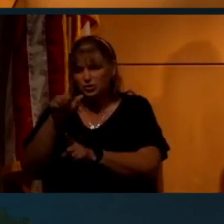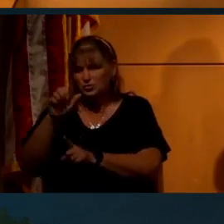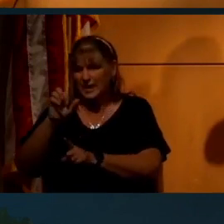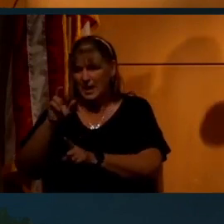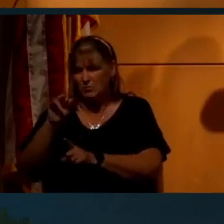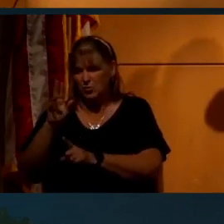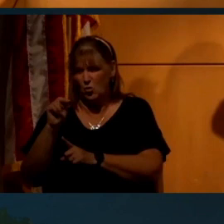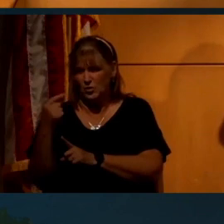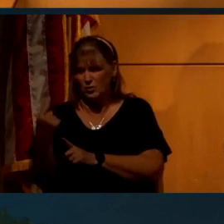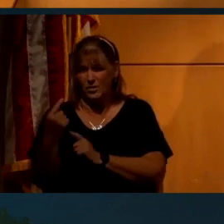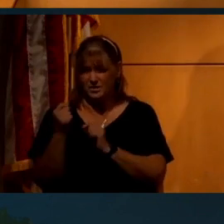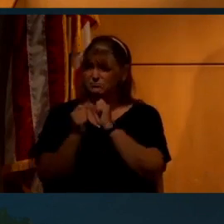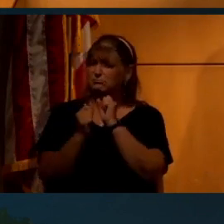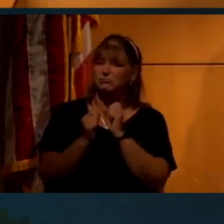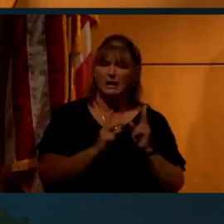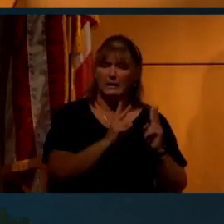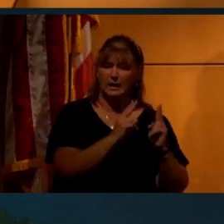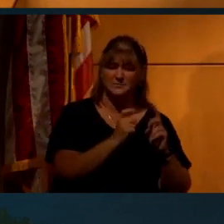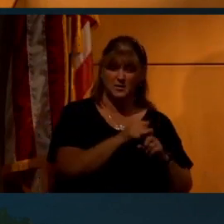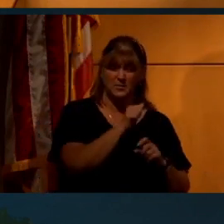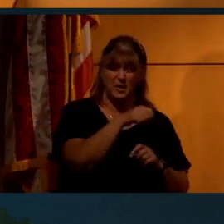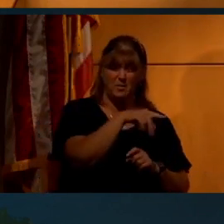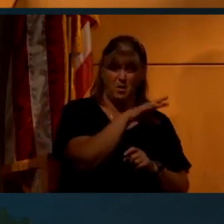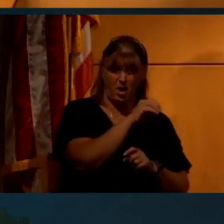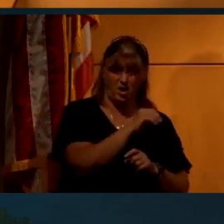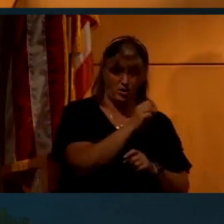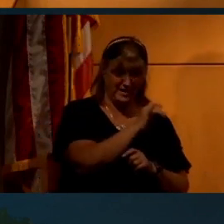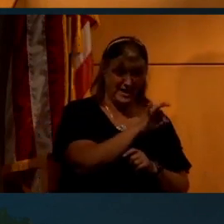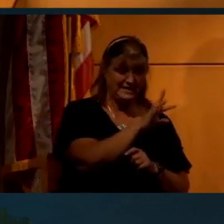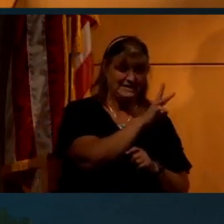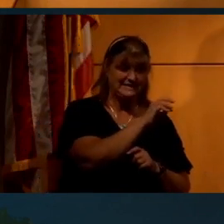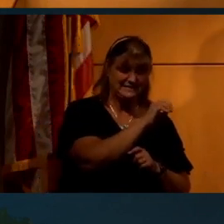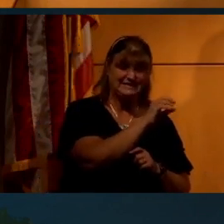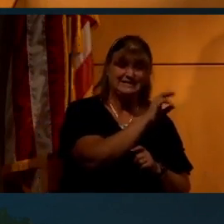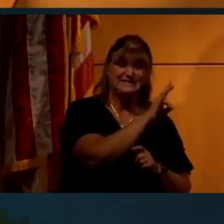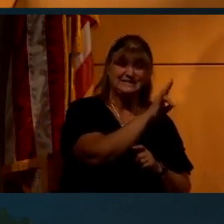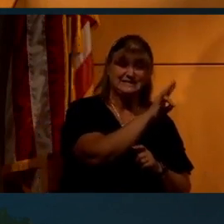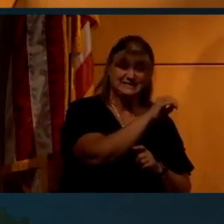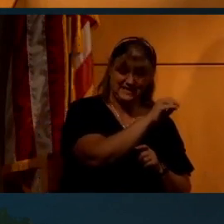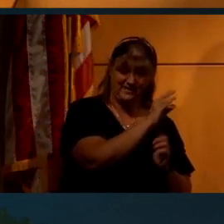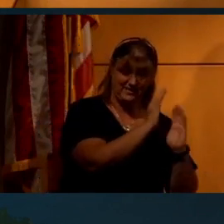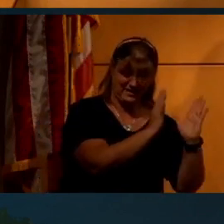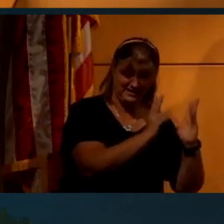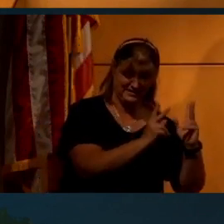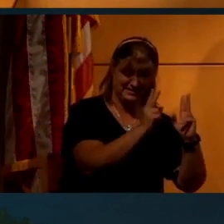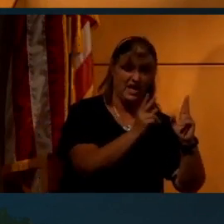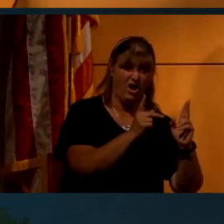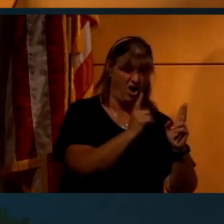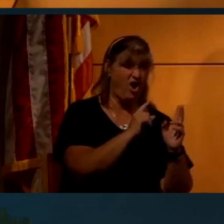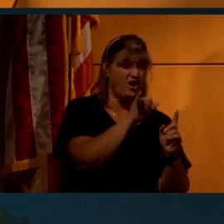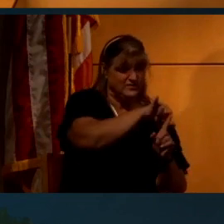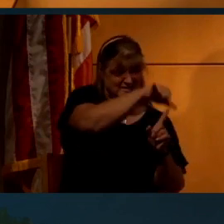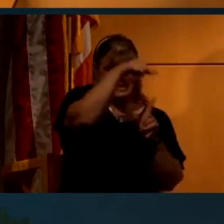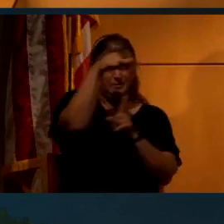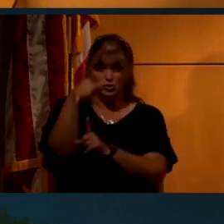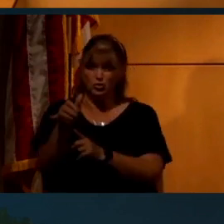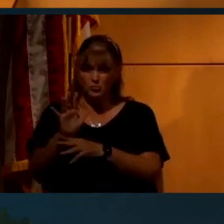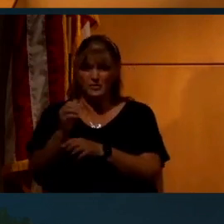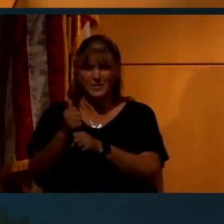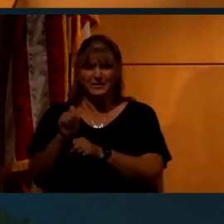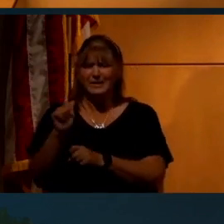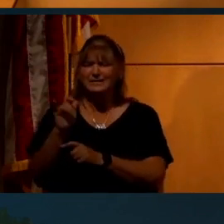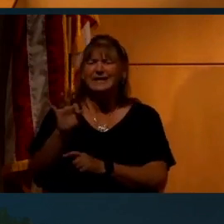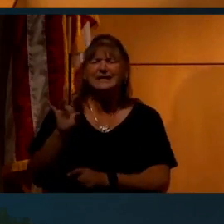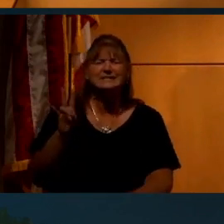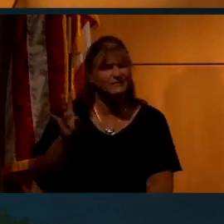One. Yes, clips from the Apollo missions in the late 1960s and early 1970s are eerily similar to a movie made in